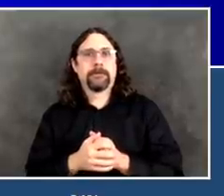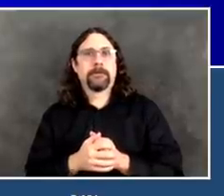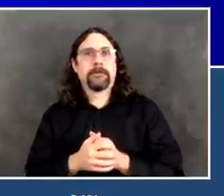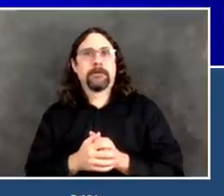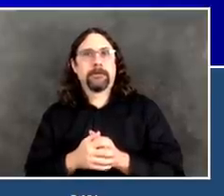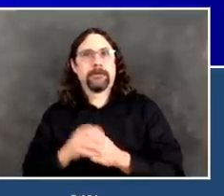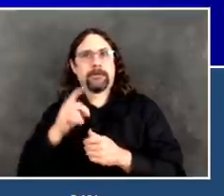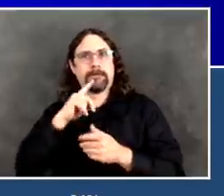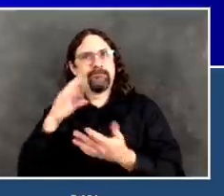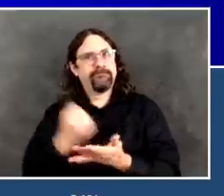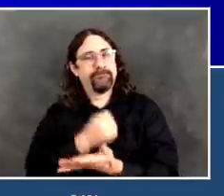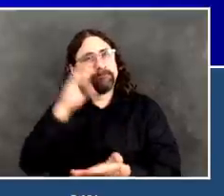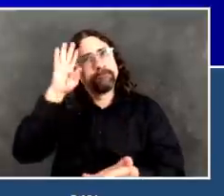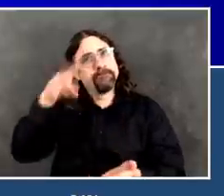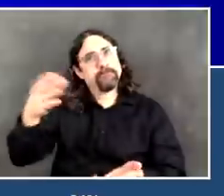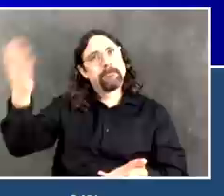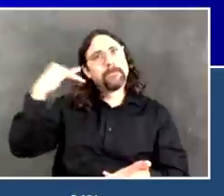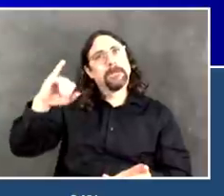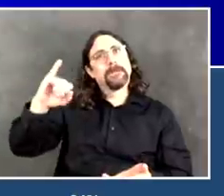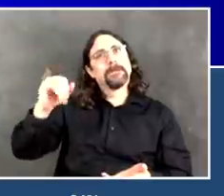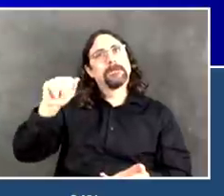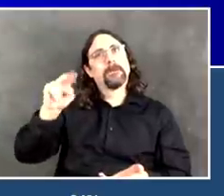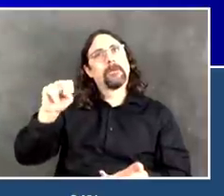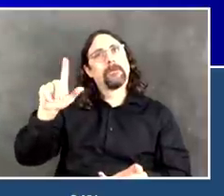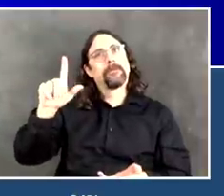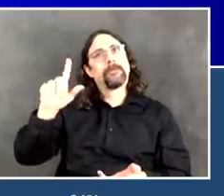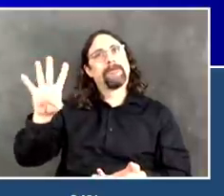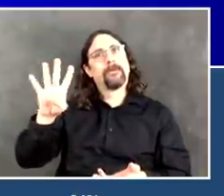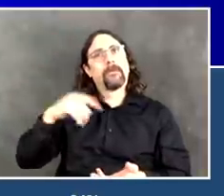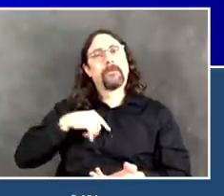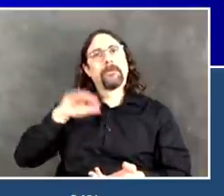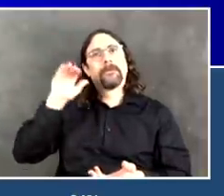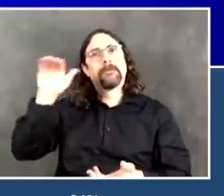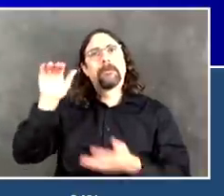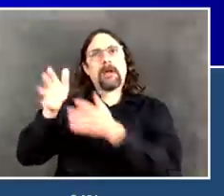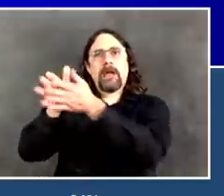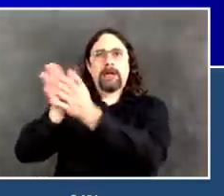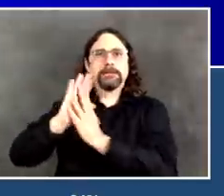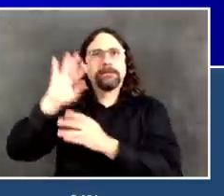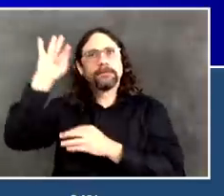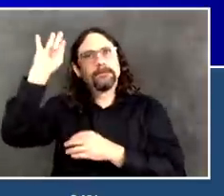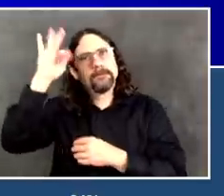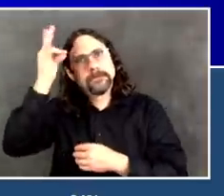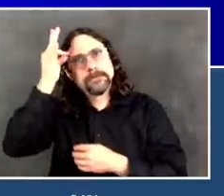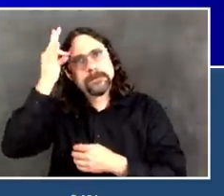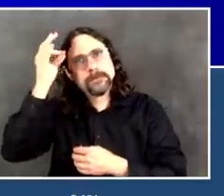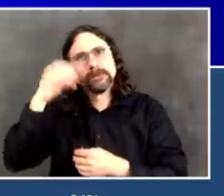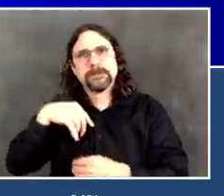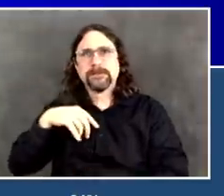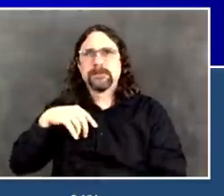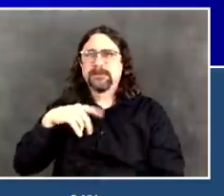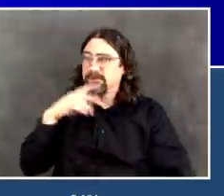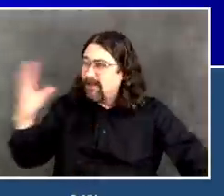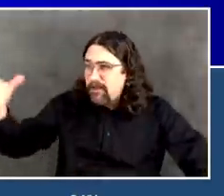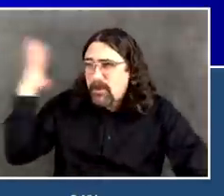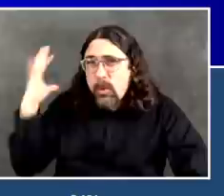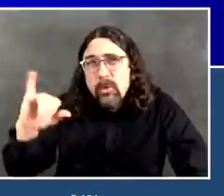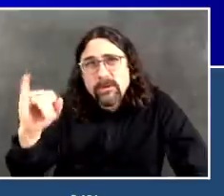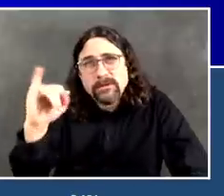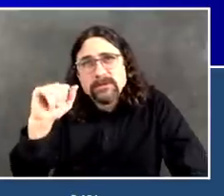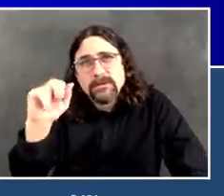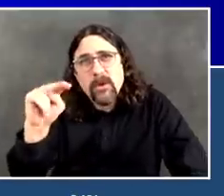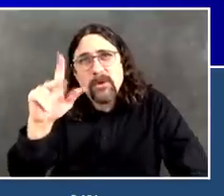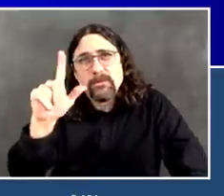over the country, and gotten us the testing in the beginning of February, this entire scenario would have been different. We would have seen so much less pain.